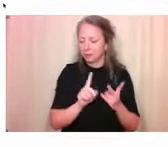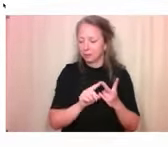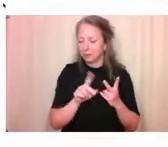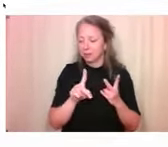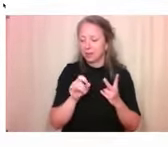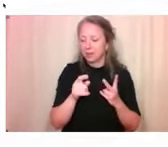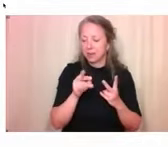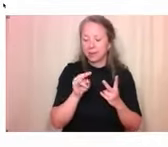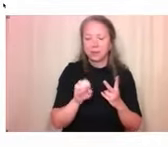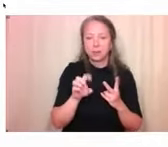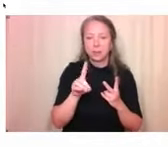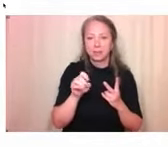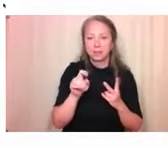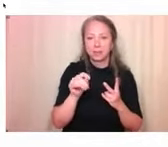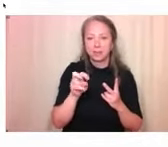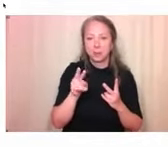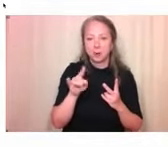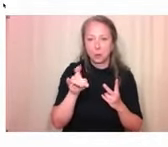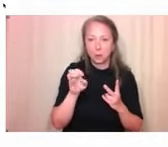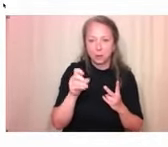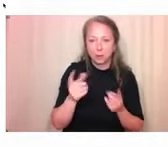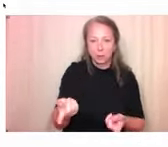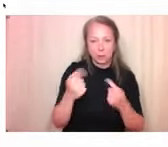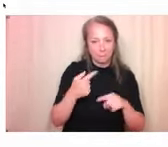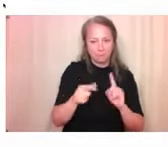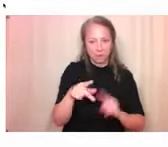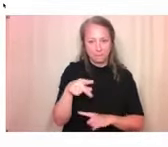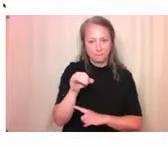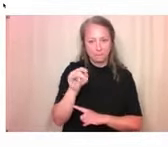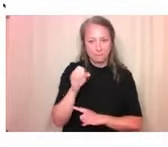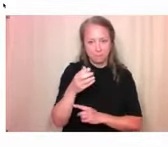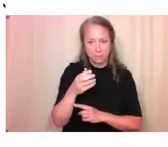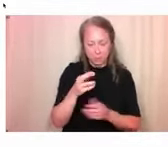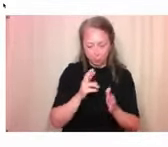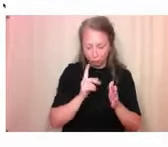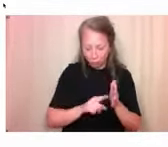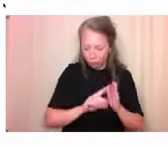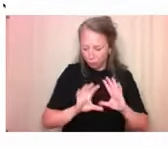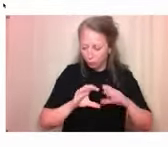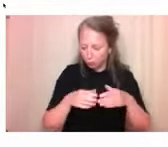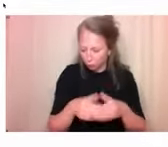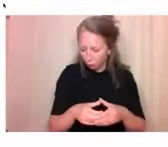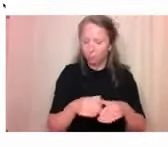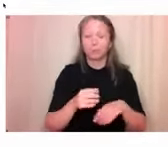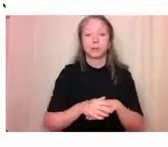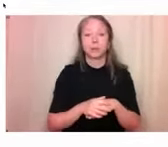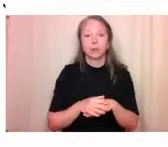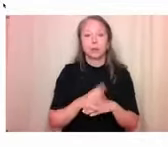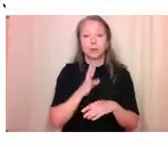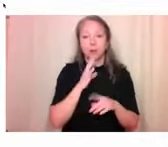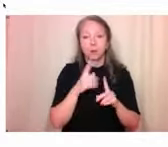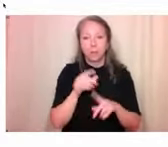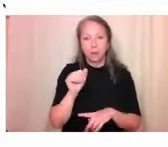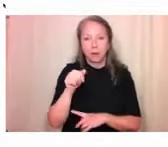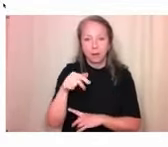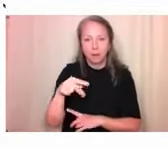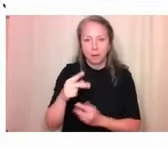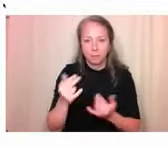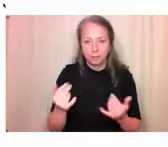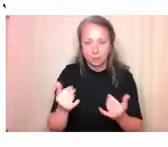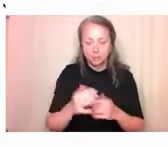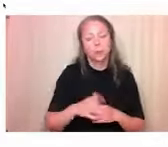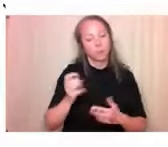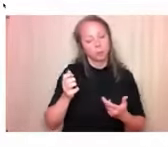app, Candid Access. We would like to begin by acknowledging that we are in Mi'kma'ki, the ancestral and unceded territory of the Mi'kmaq people.